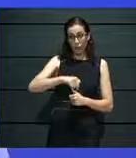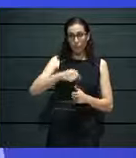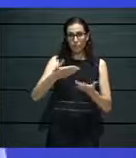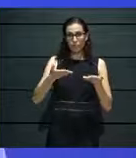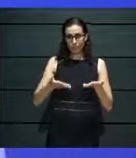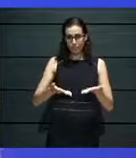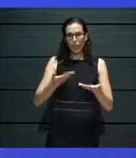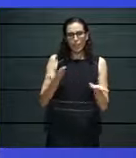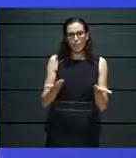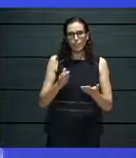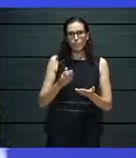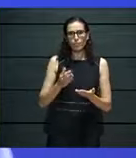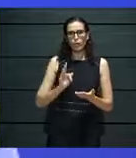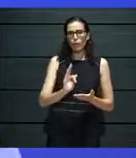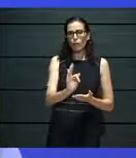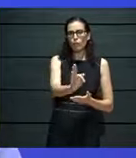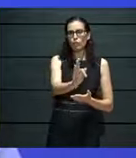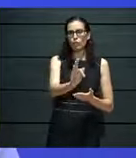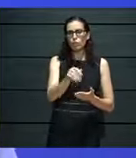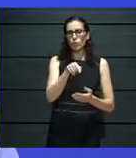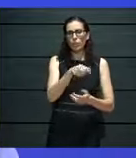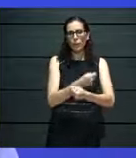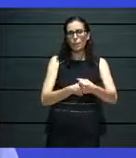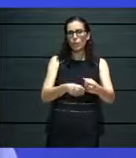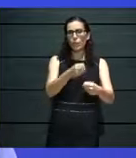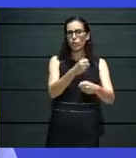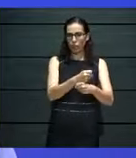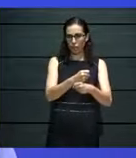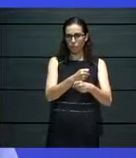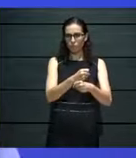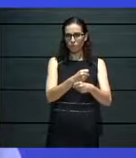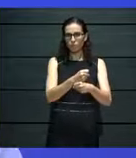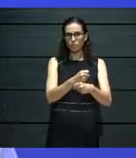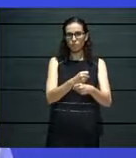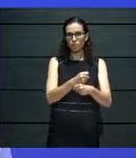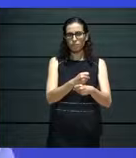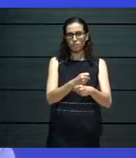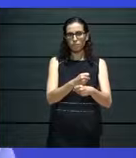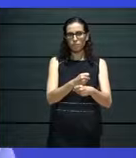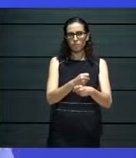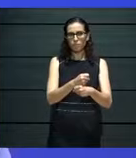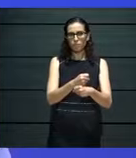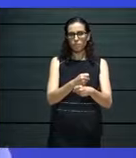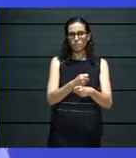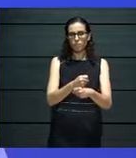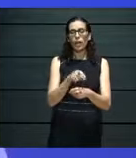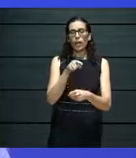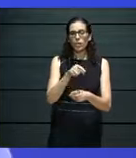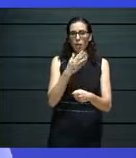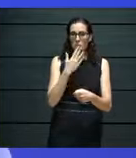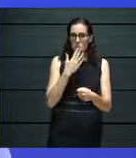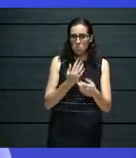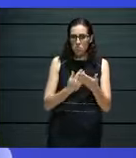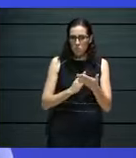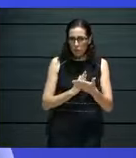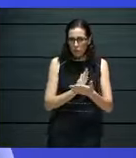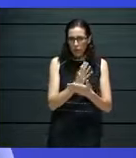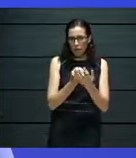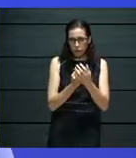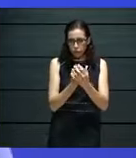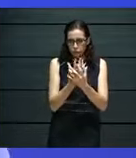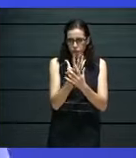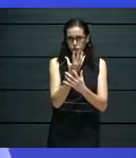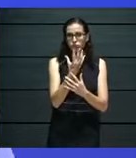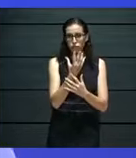way forward for the Splendid, and where the Splendid has, for the best part of its creation, very much